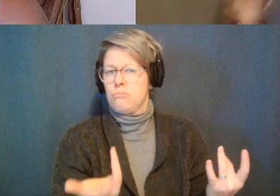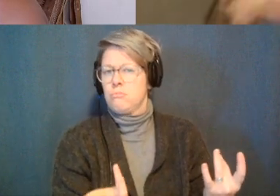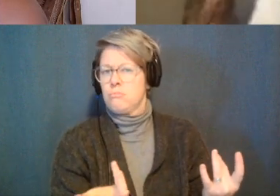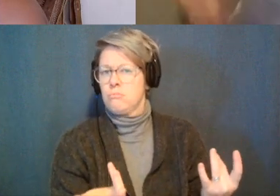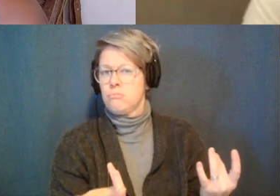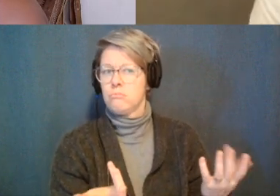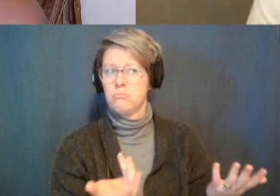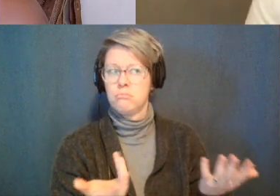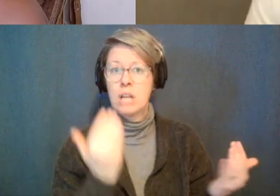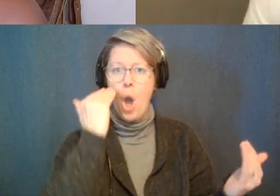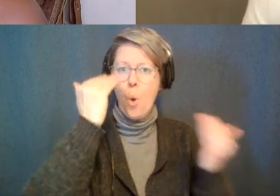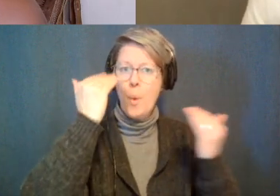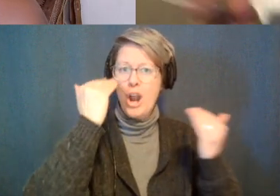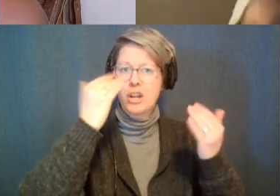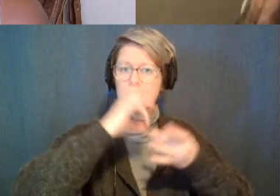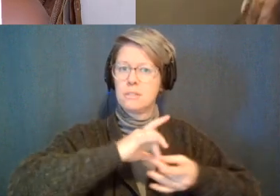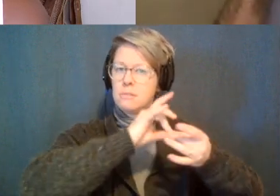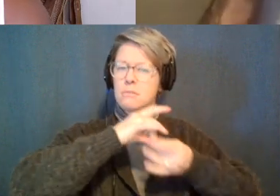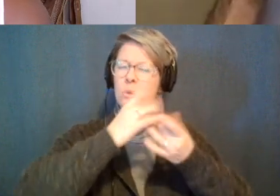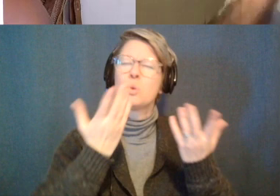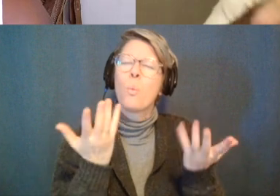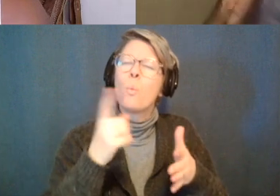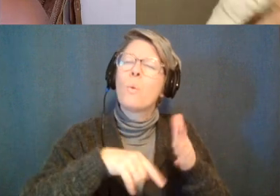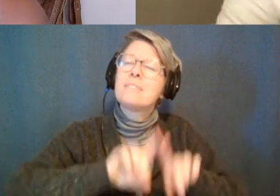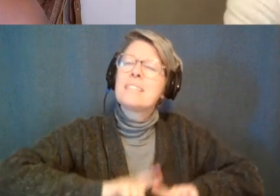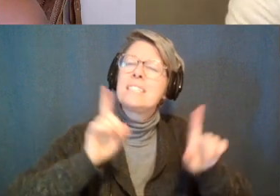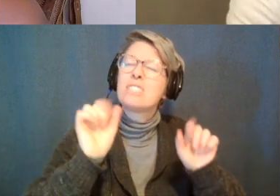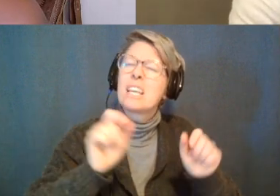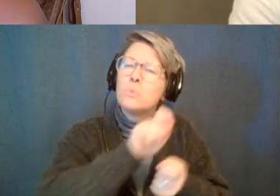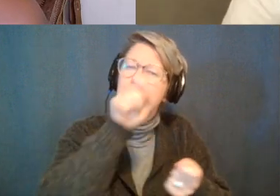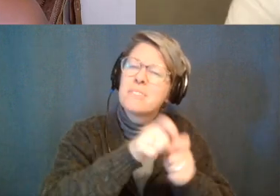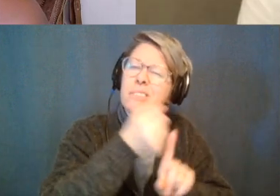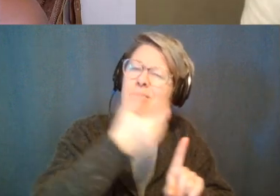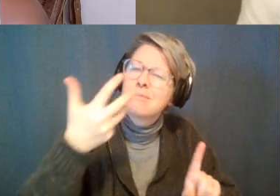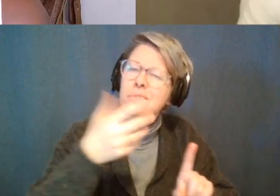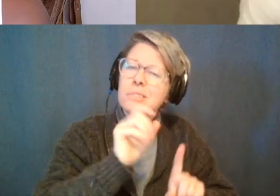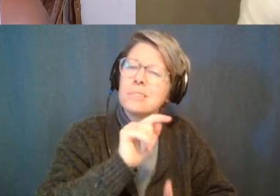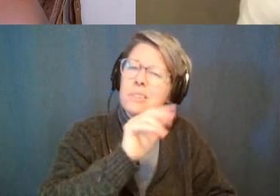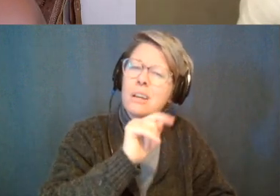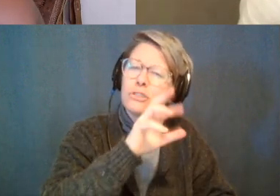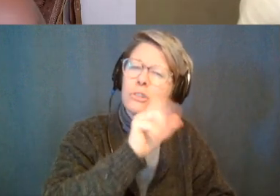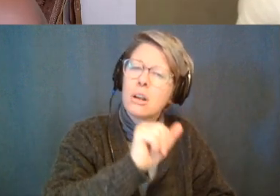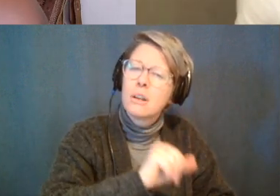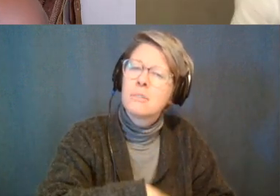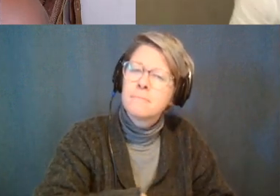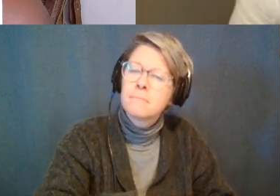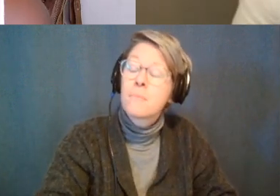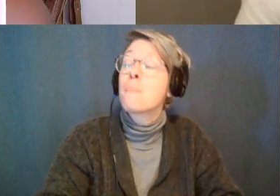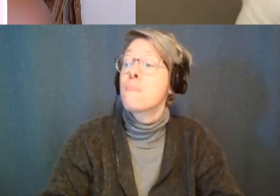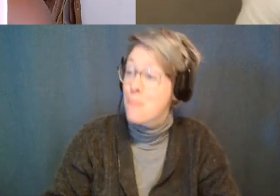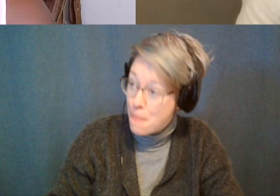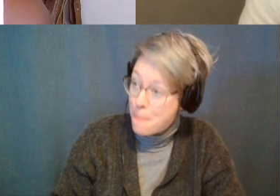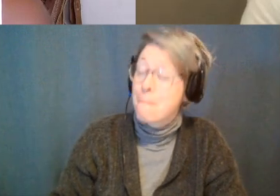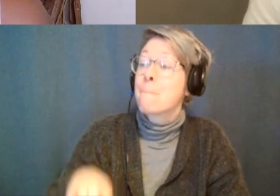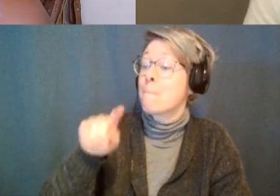self-awareness meditation so what like specifically makes it tantra what specifically makes it tantra